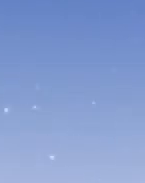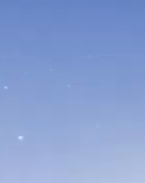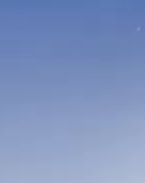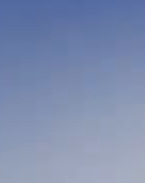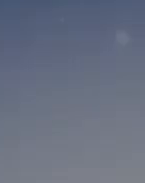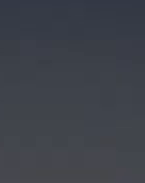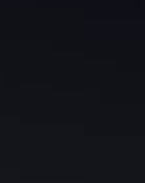amen